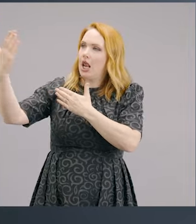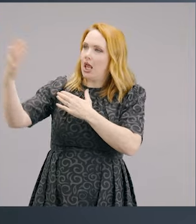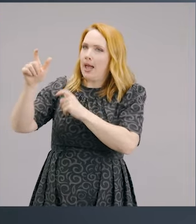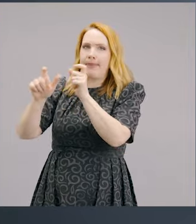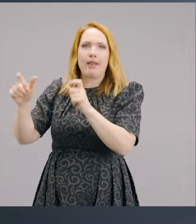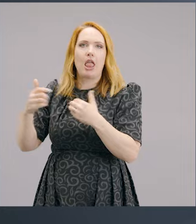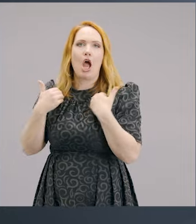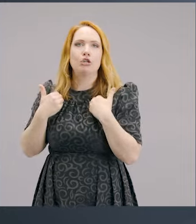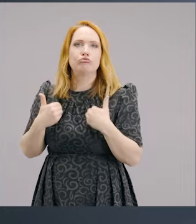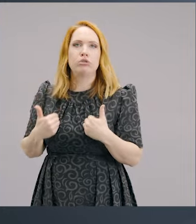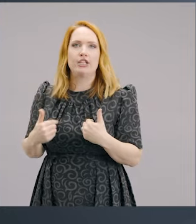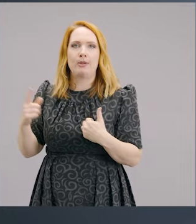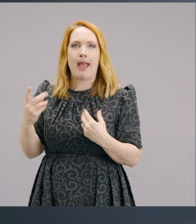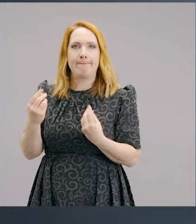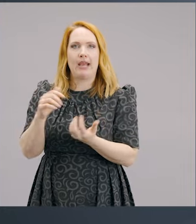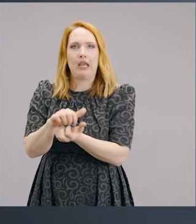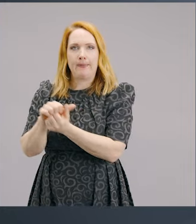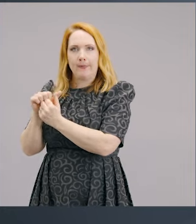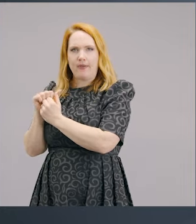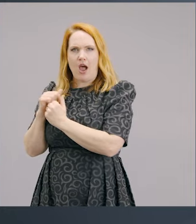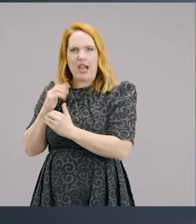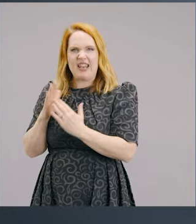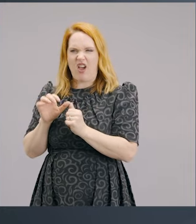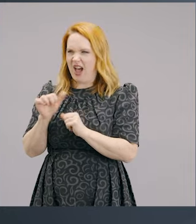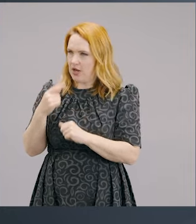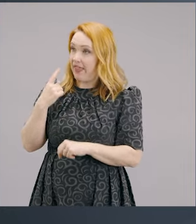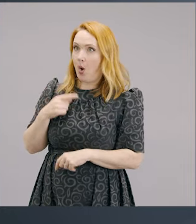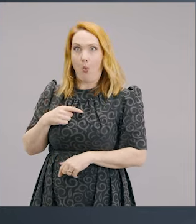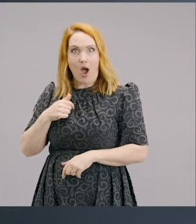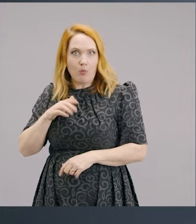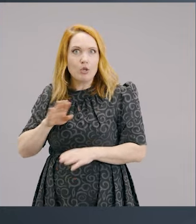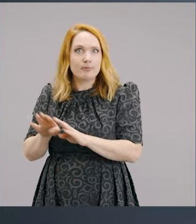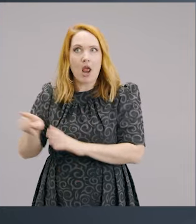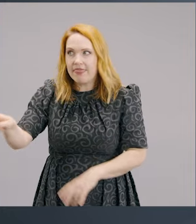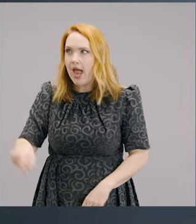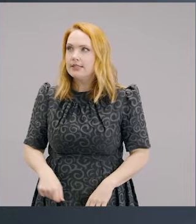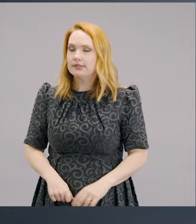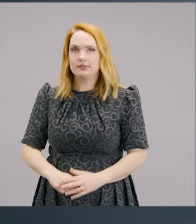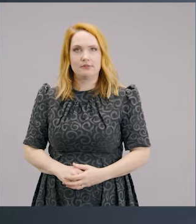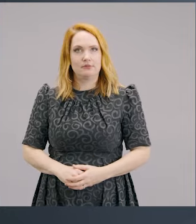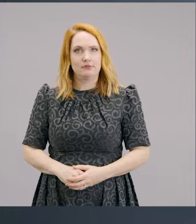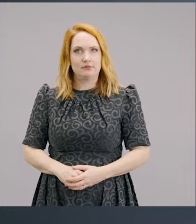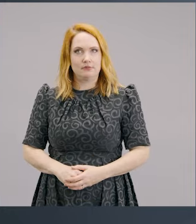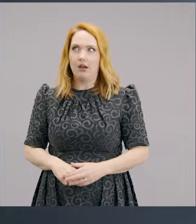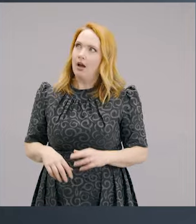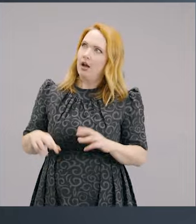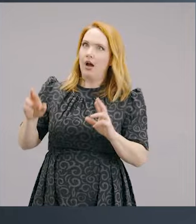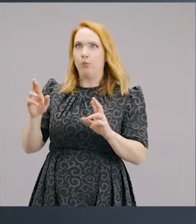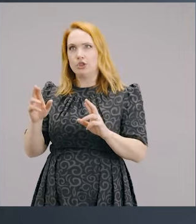amounts of wealth and massive amounts of things, but as a Scrooge, I never ever come away with that thing, oh, I'd just love to be like that.